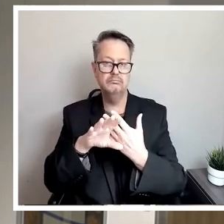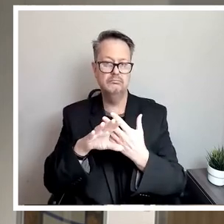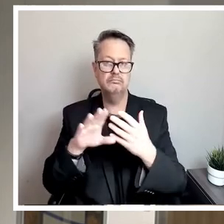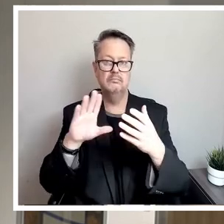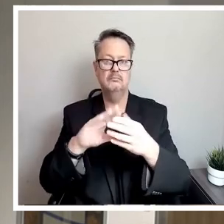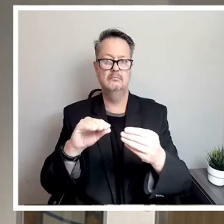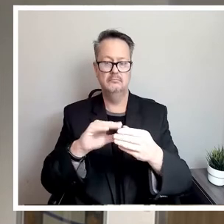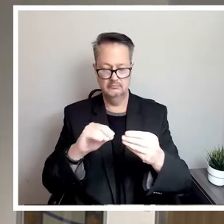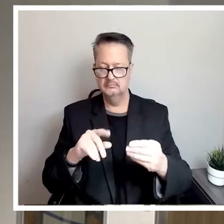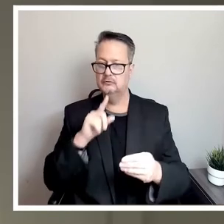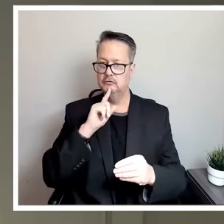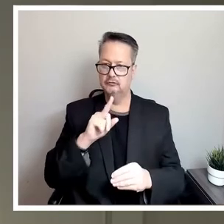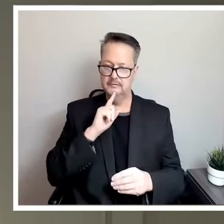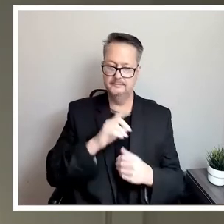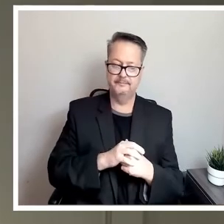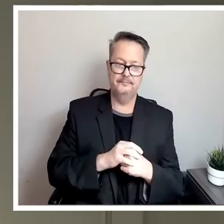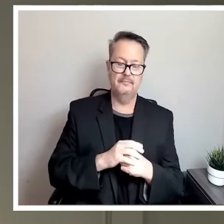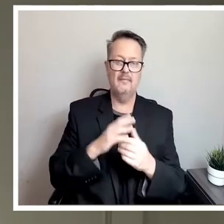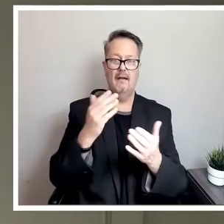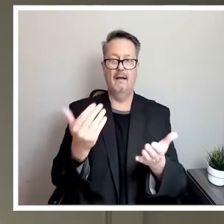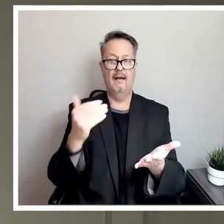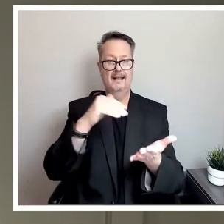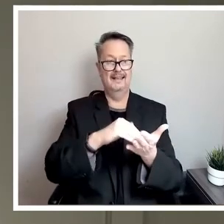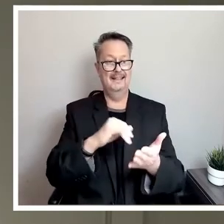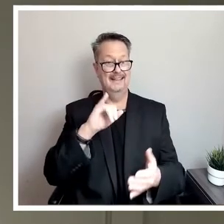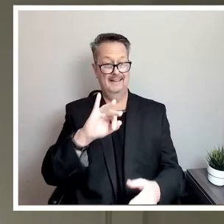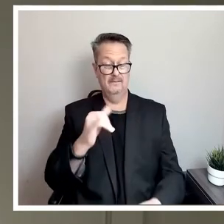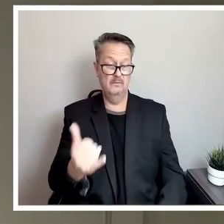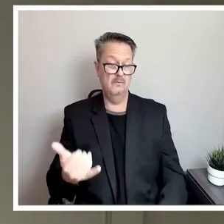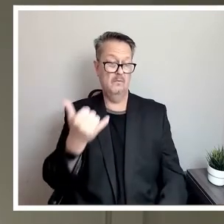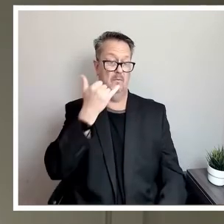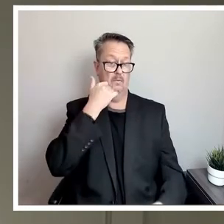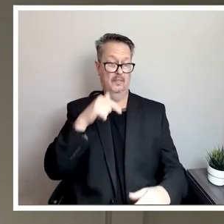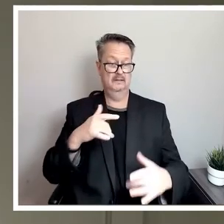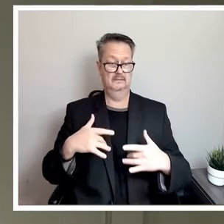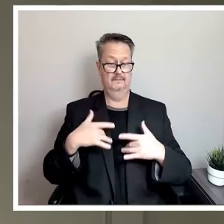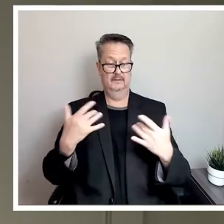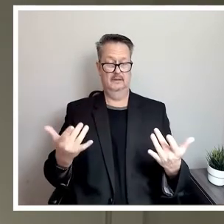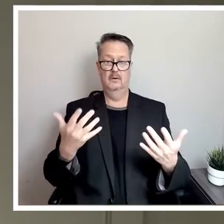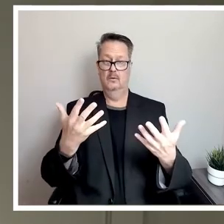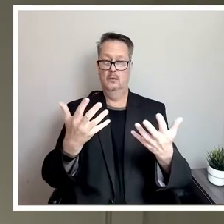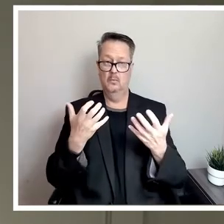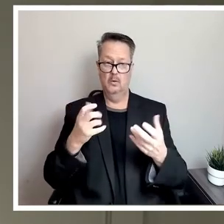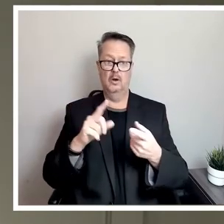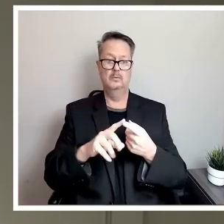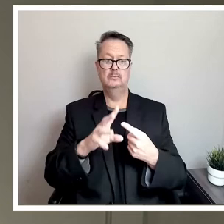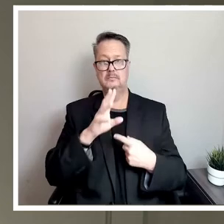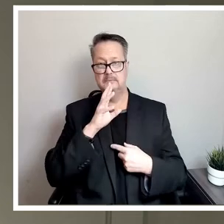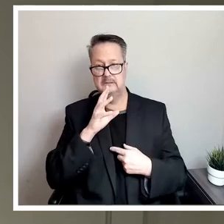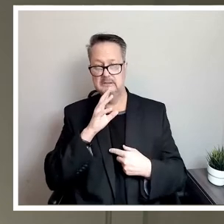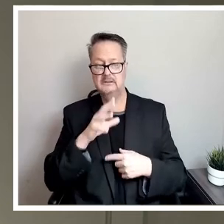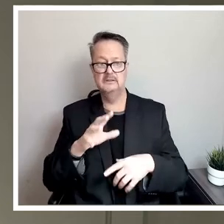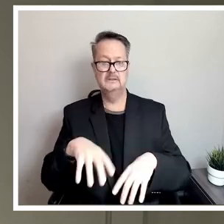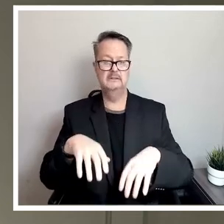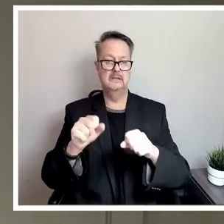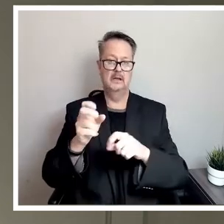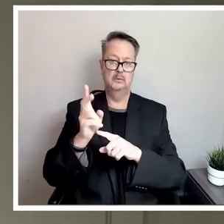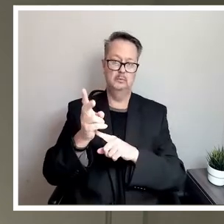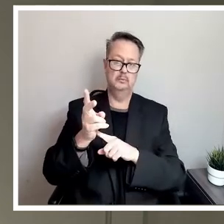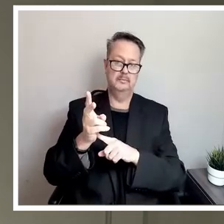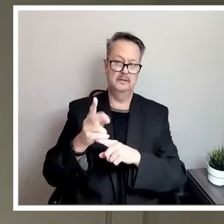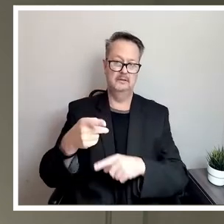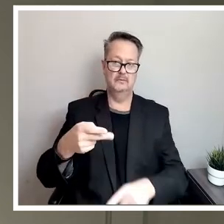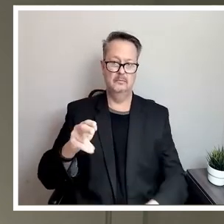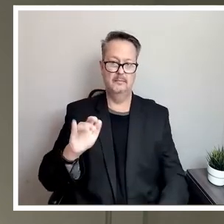Certainly. Again, if you have dialed into the event, you would like to speak and take two minutes for your public comment.